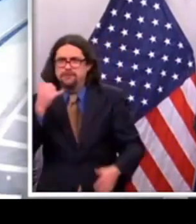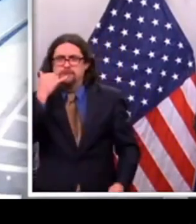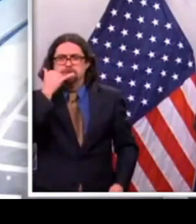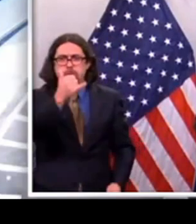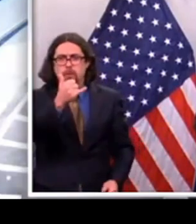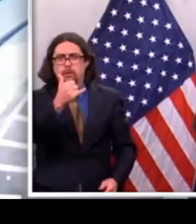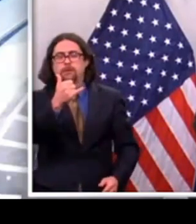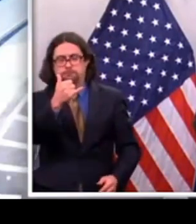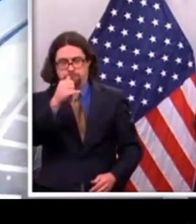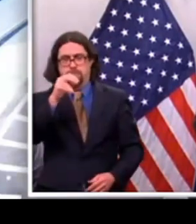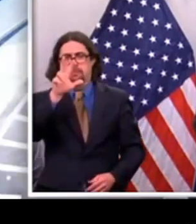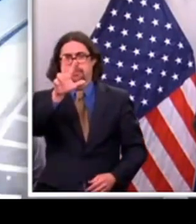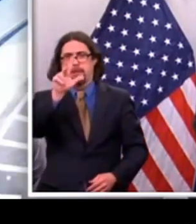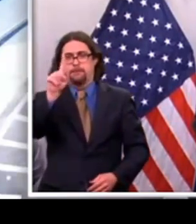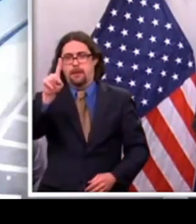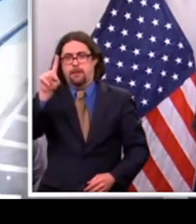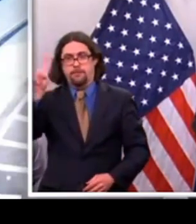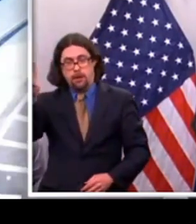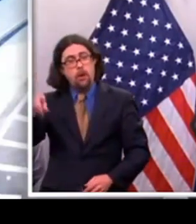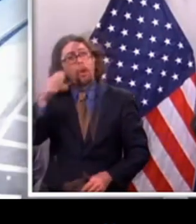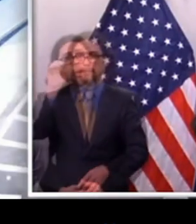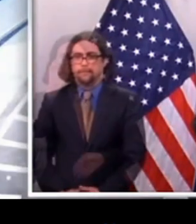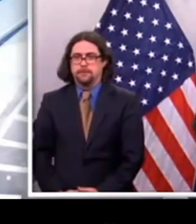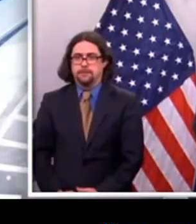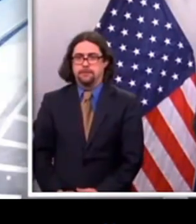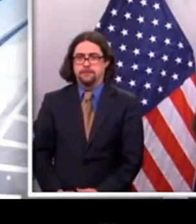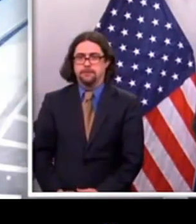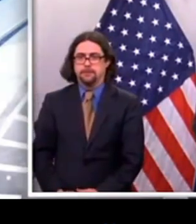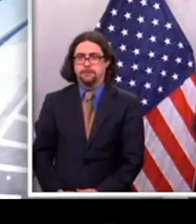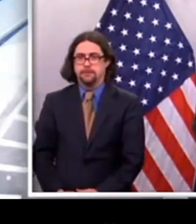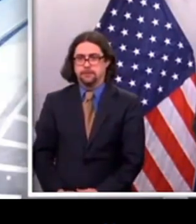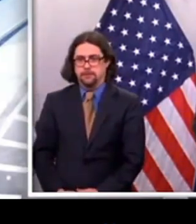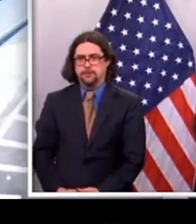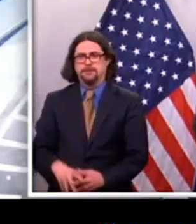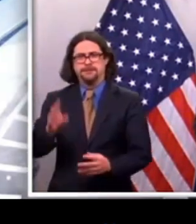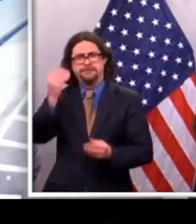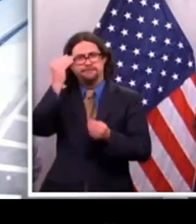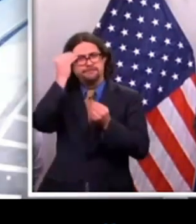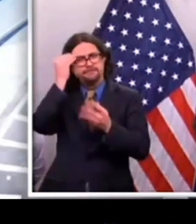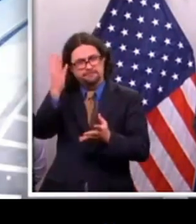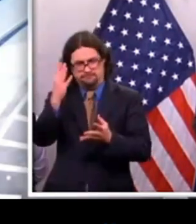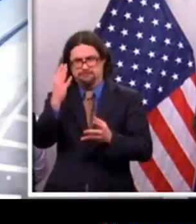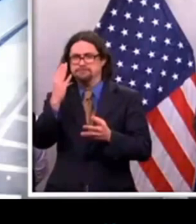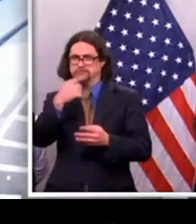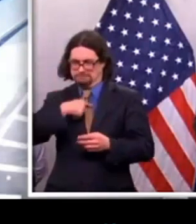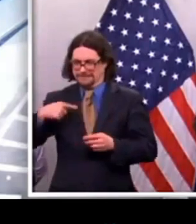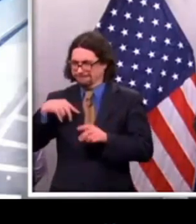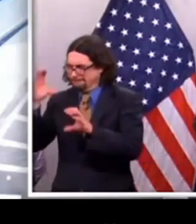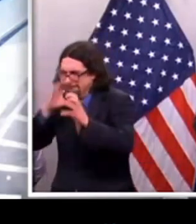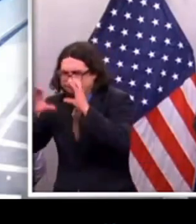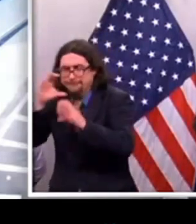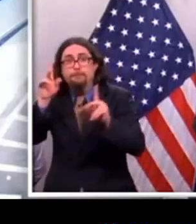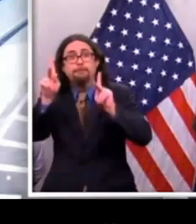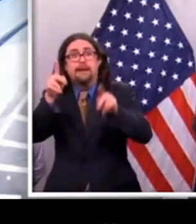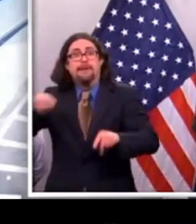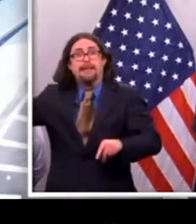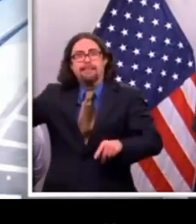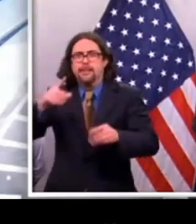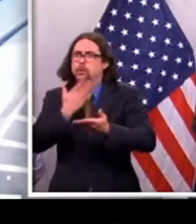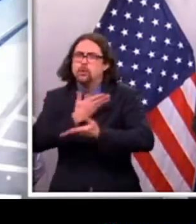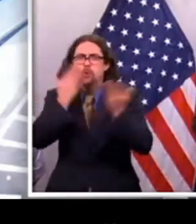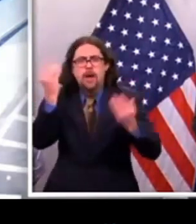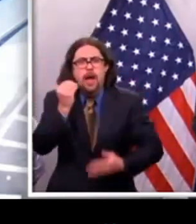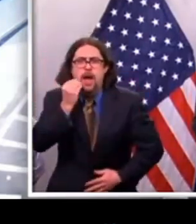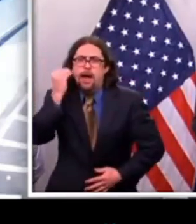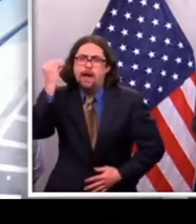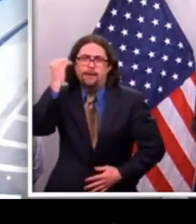anything life-threatening, that's when you call 911. If you see someone homeless who is in danger, call 911. If